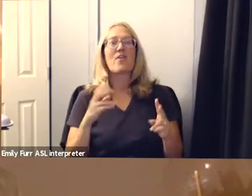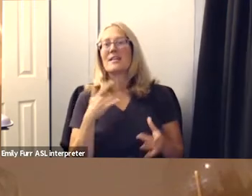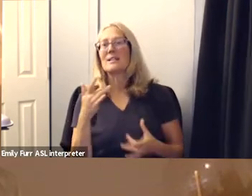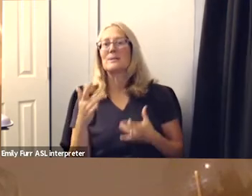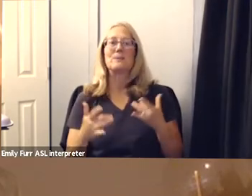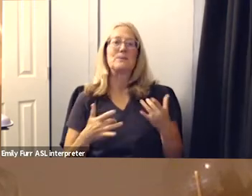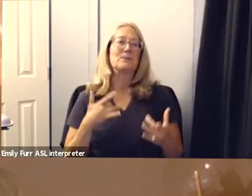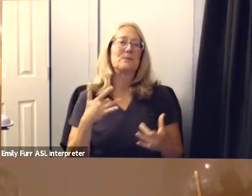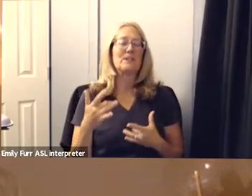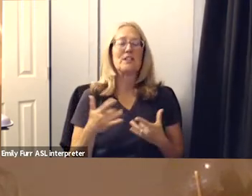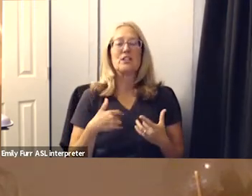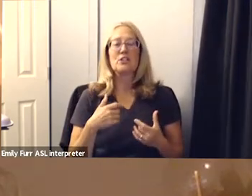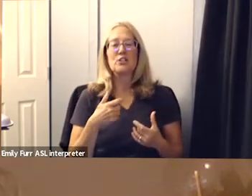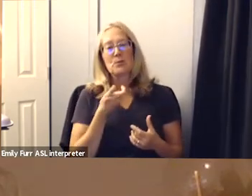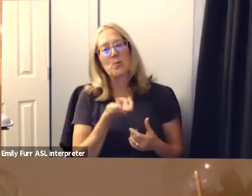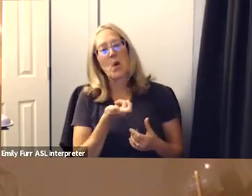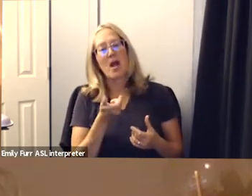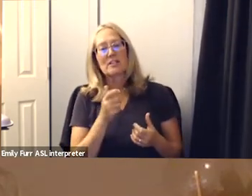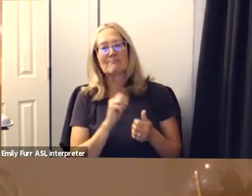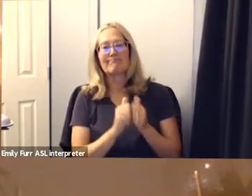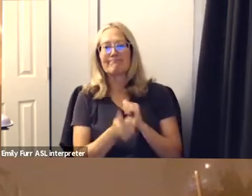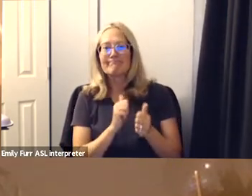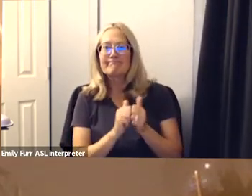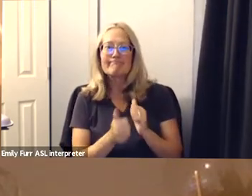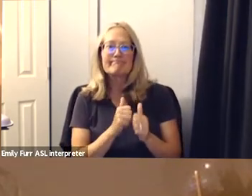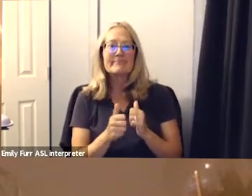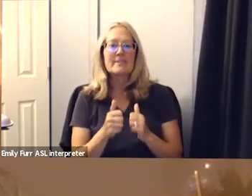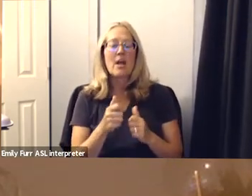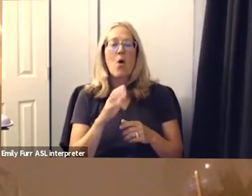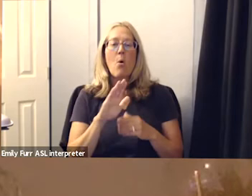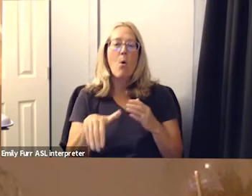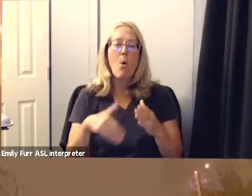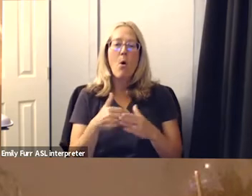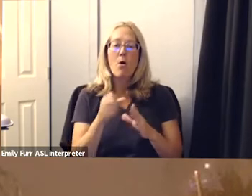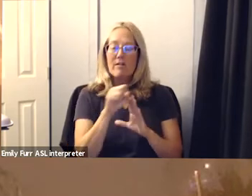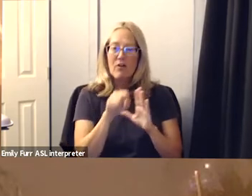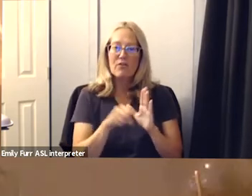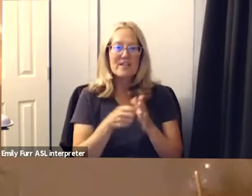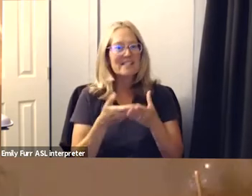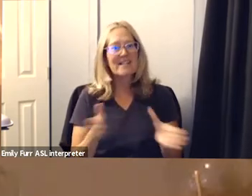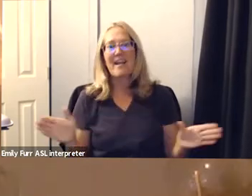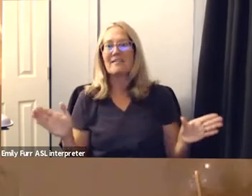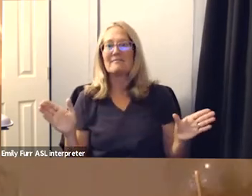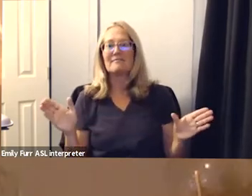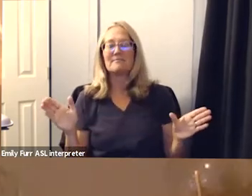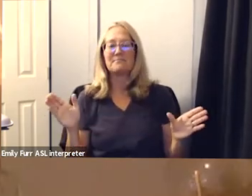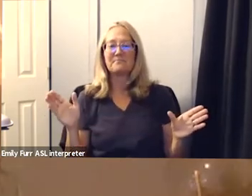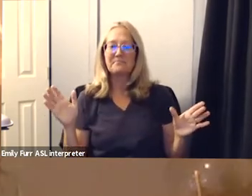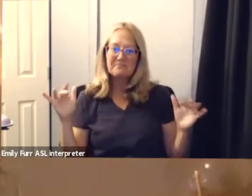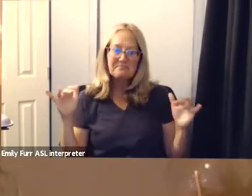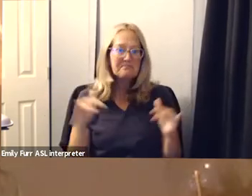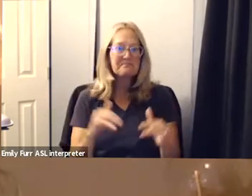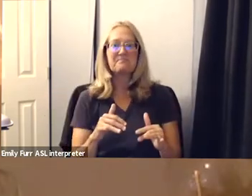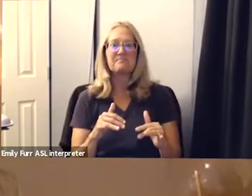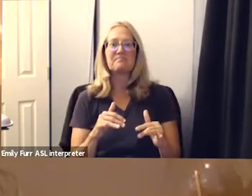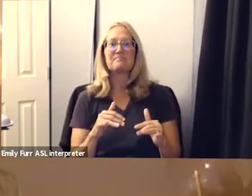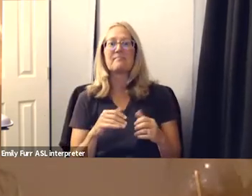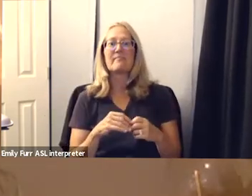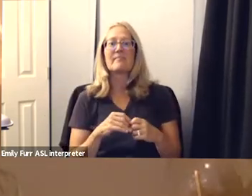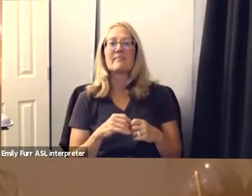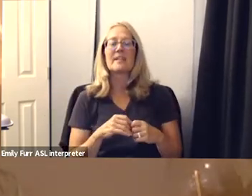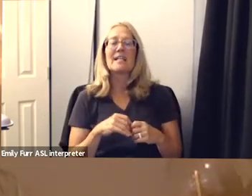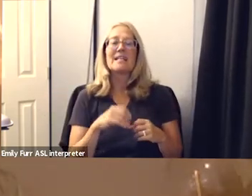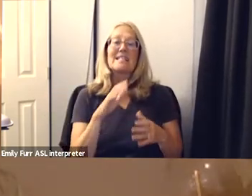watch them go out and compete against uh teams from all over the state and i have a great group of seniors and